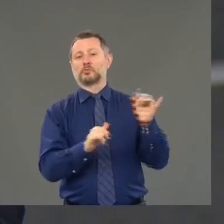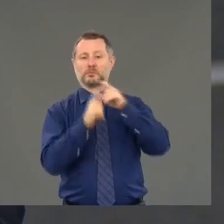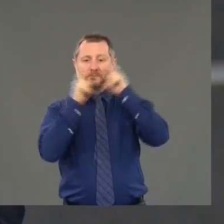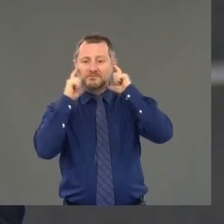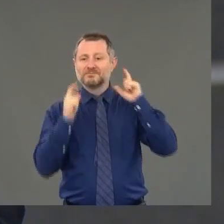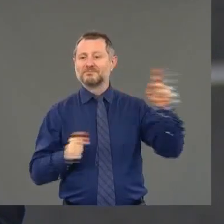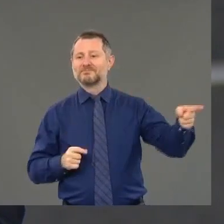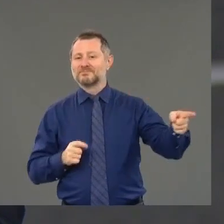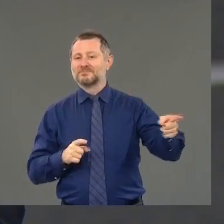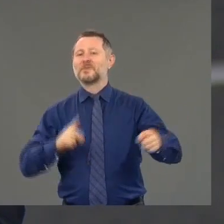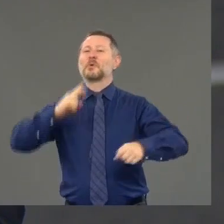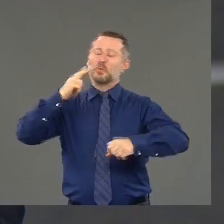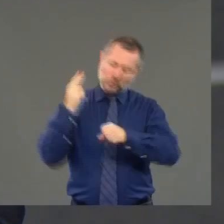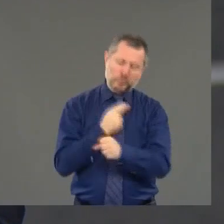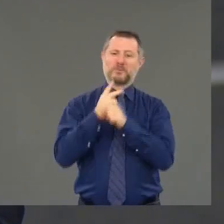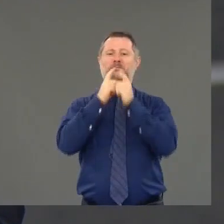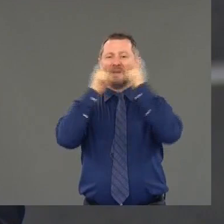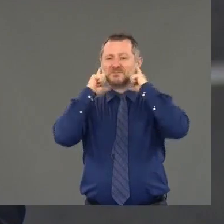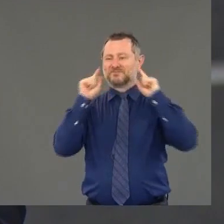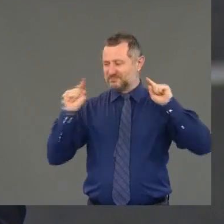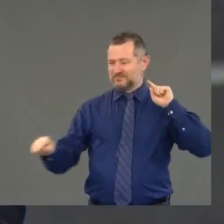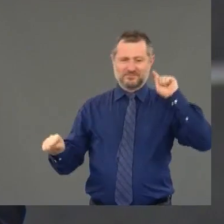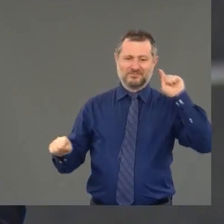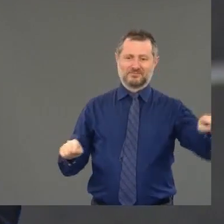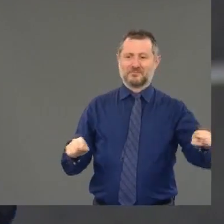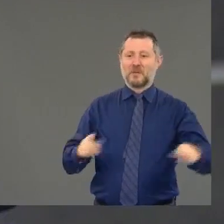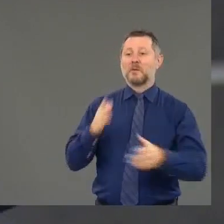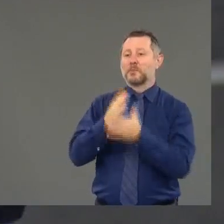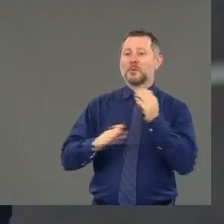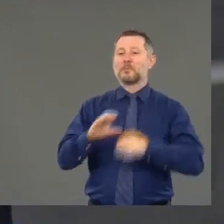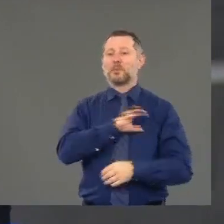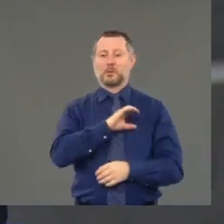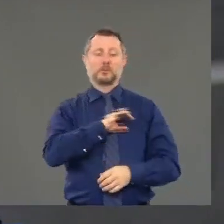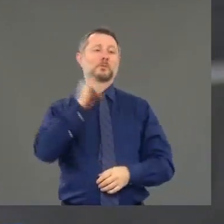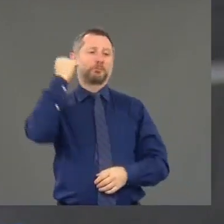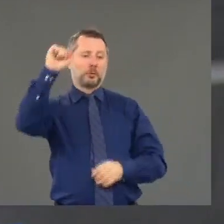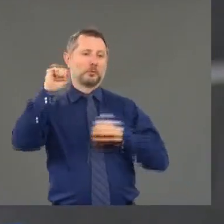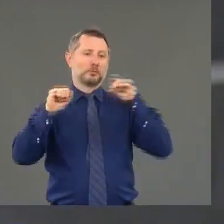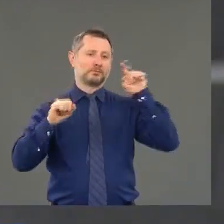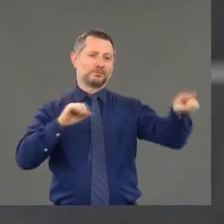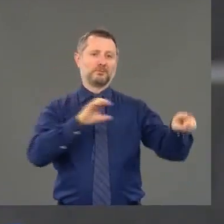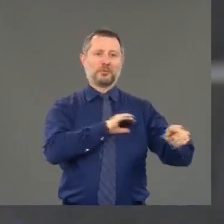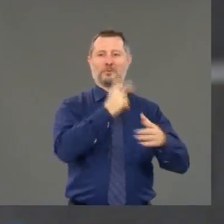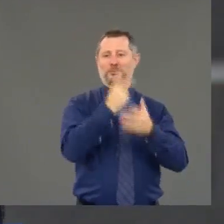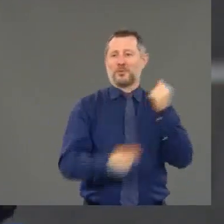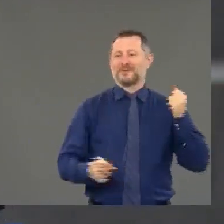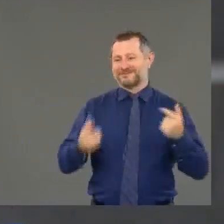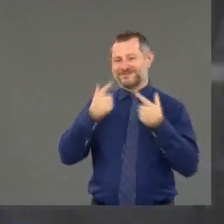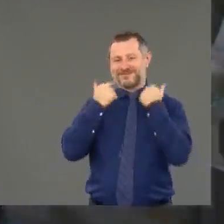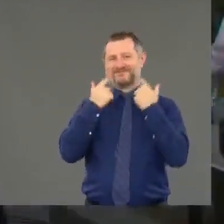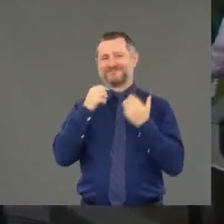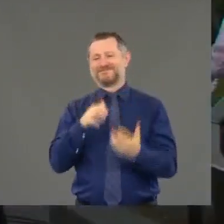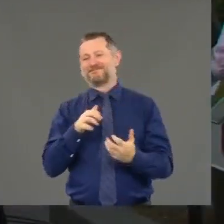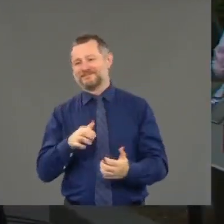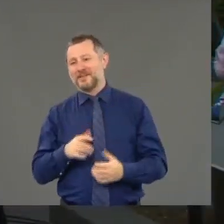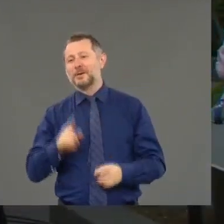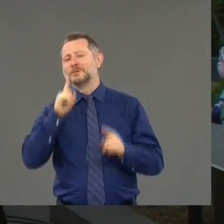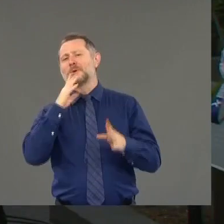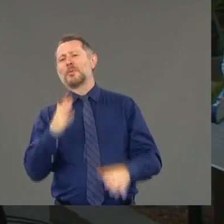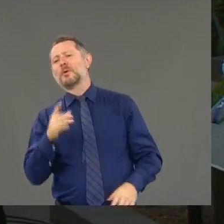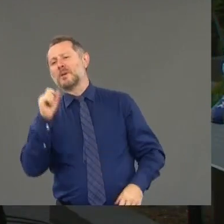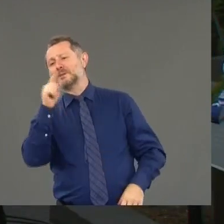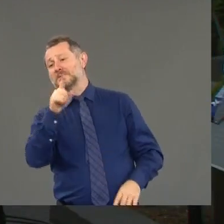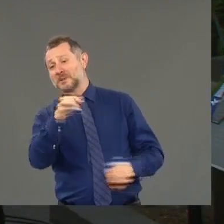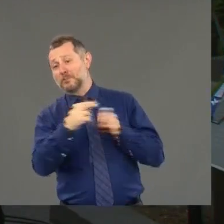Wear a mask. Police officer and protester. Just kidding. You give us your impression of the bridge